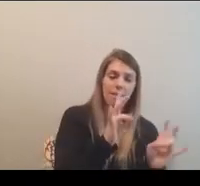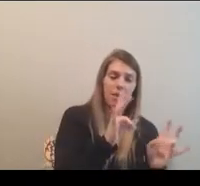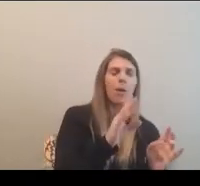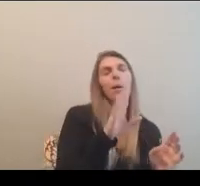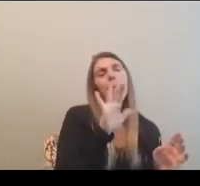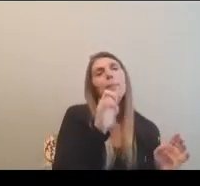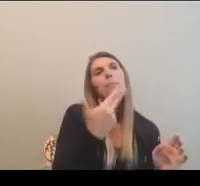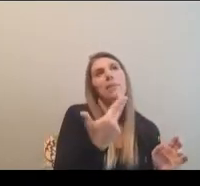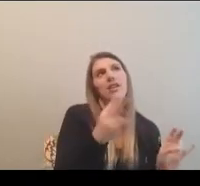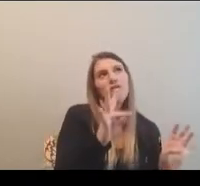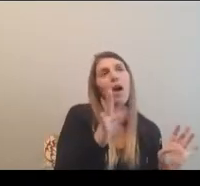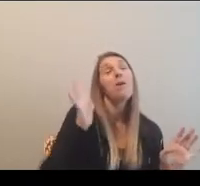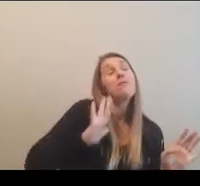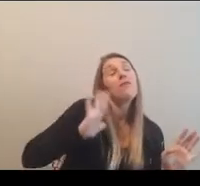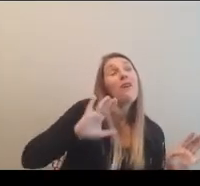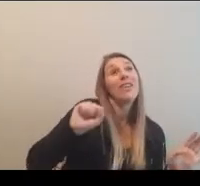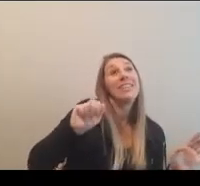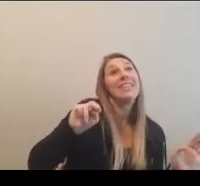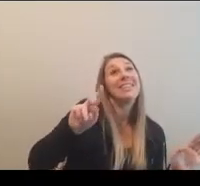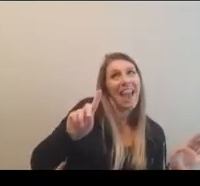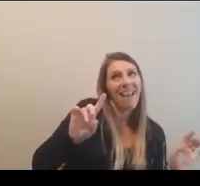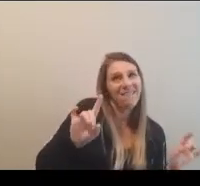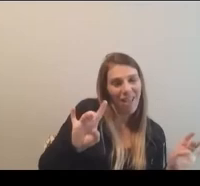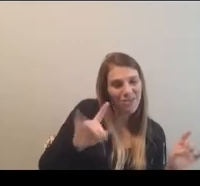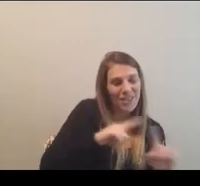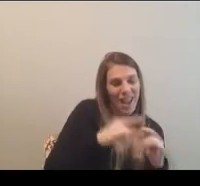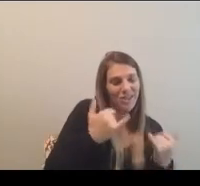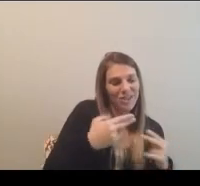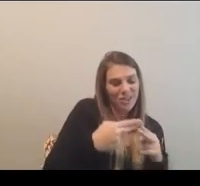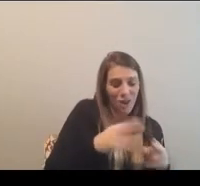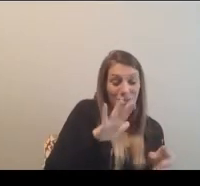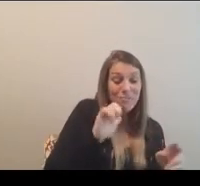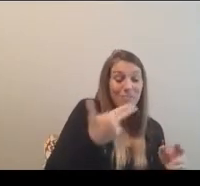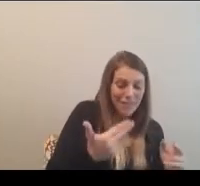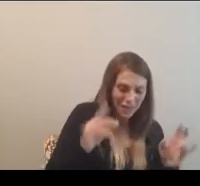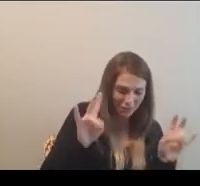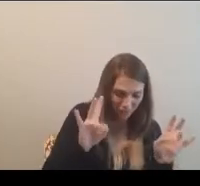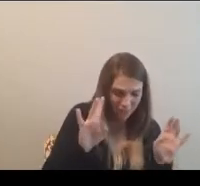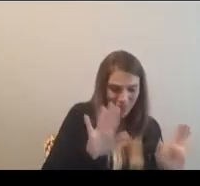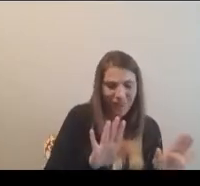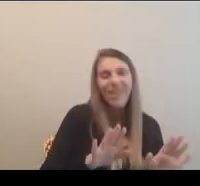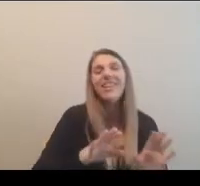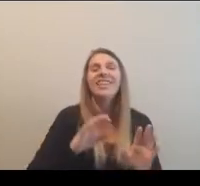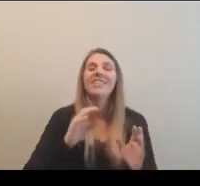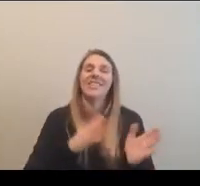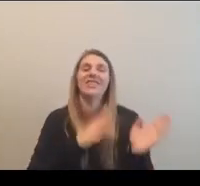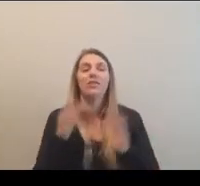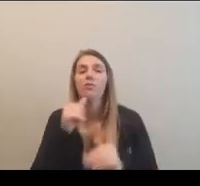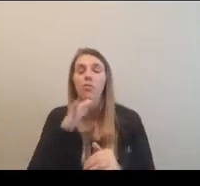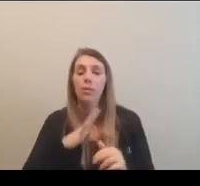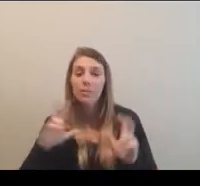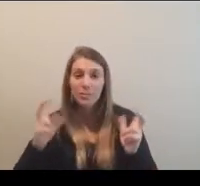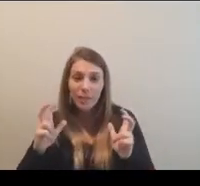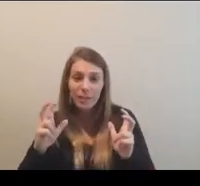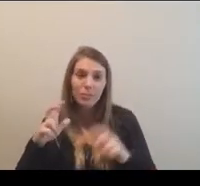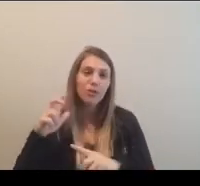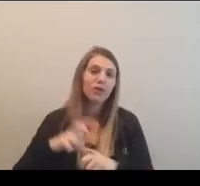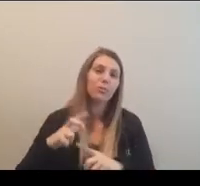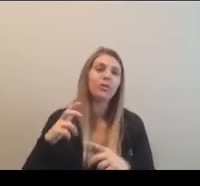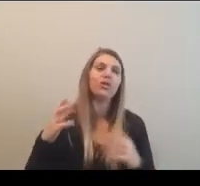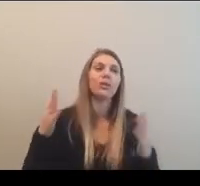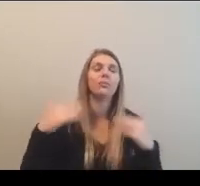volleyball. That's what it was back in the day when I worked with CWA, sorry. Um, beach volleyball, the women's basketball championship,